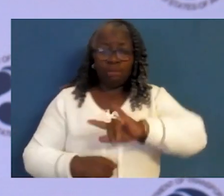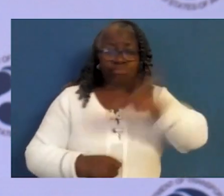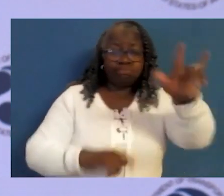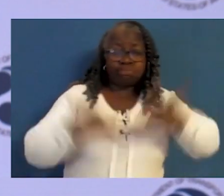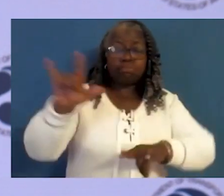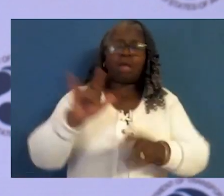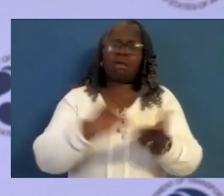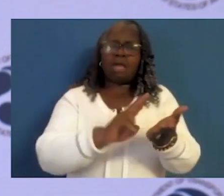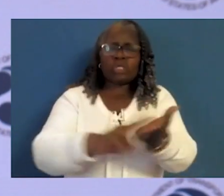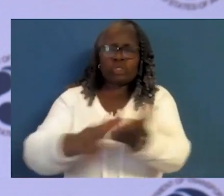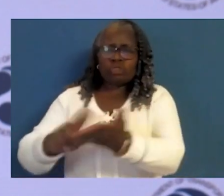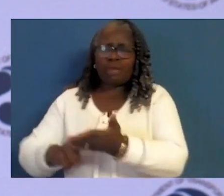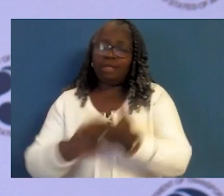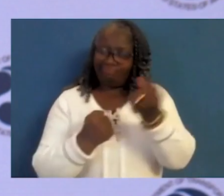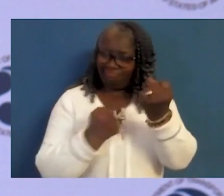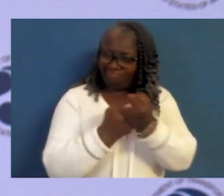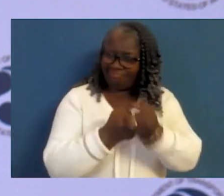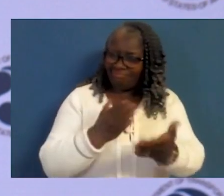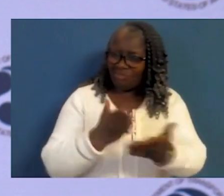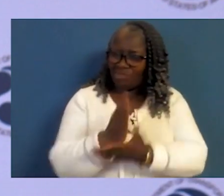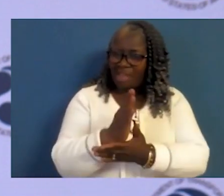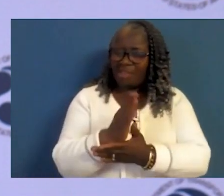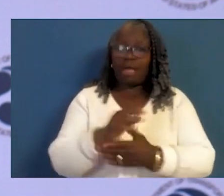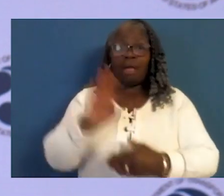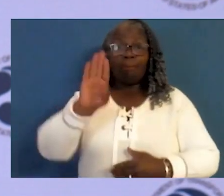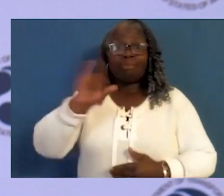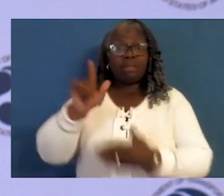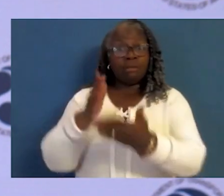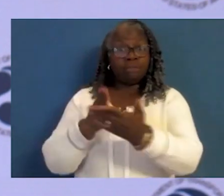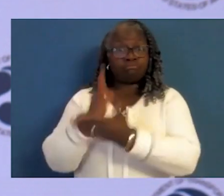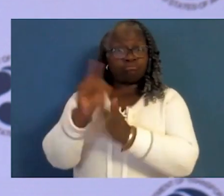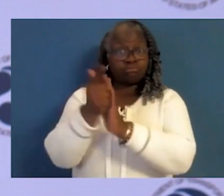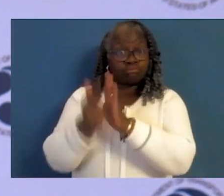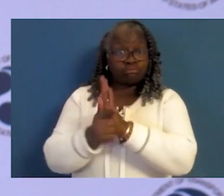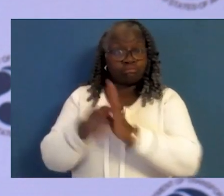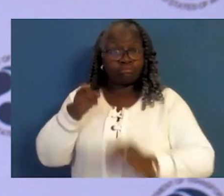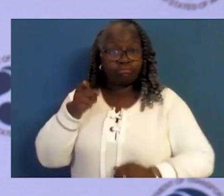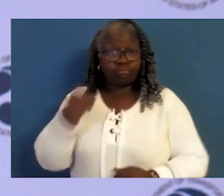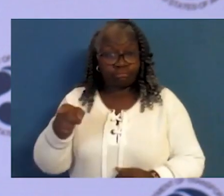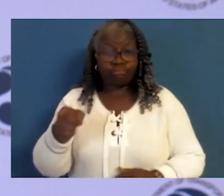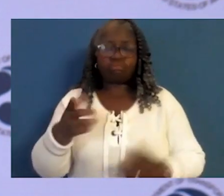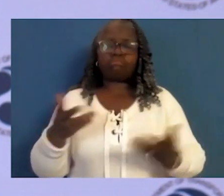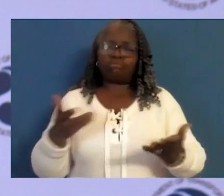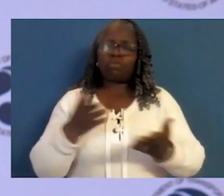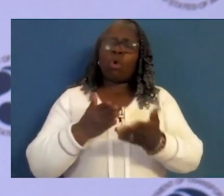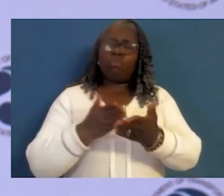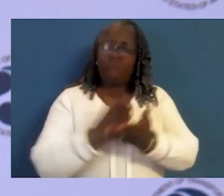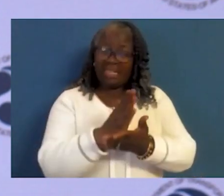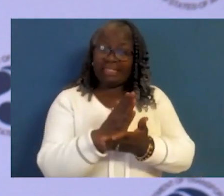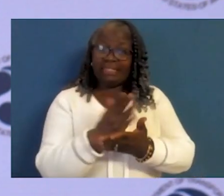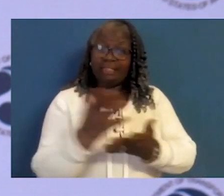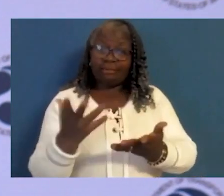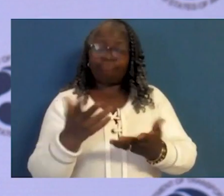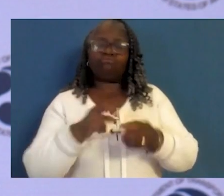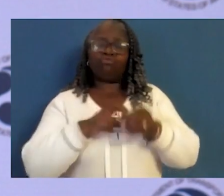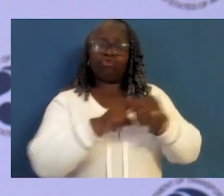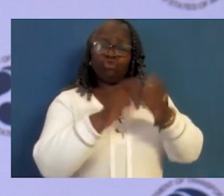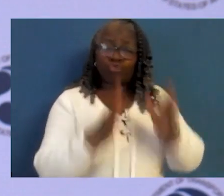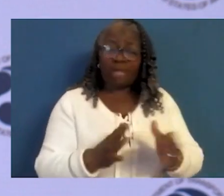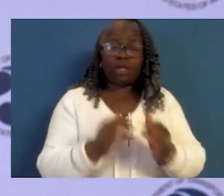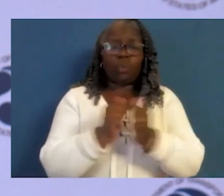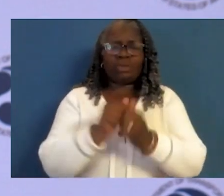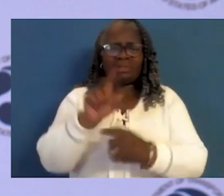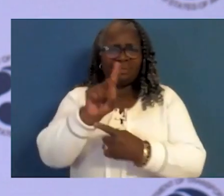contractors uphold those rights. The Bill of Rights is an easy to use summary of the fundamental rights of air travelers with disabilities